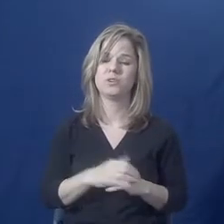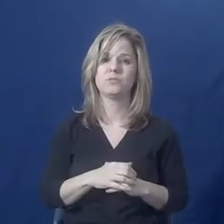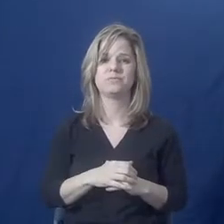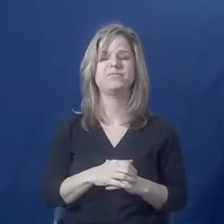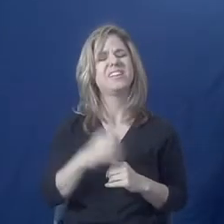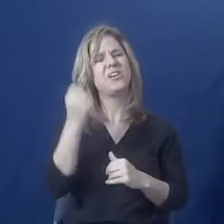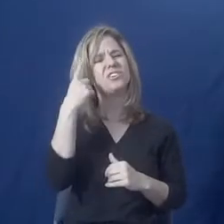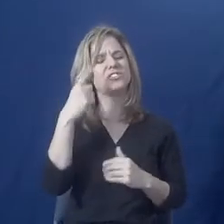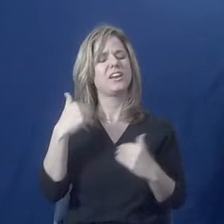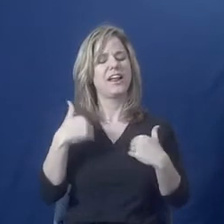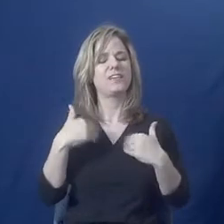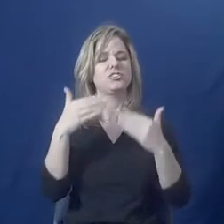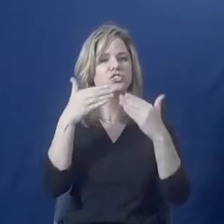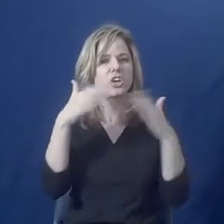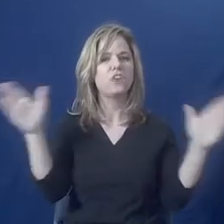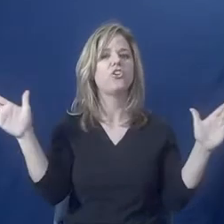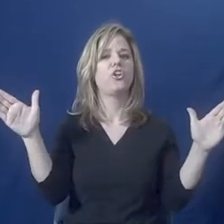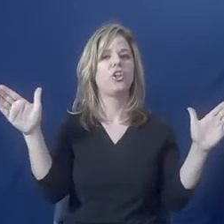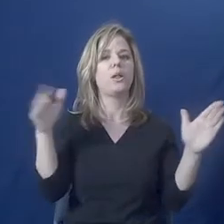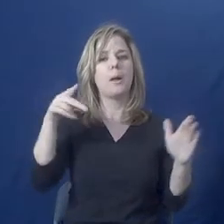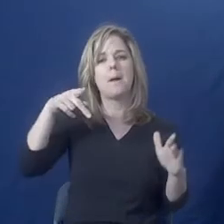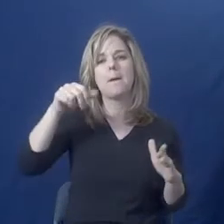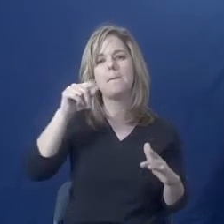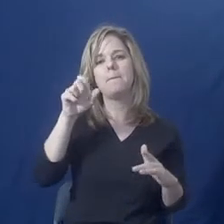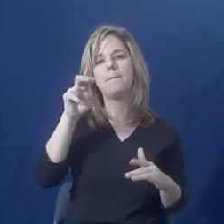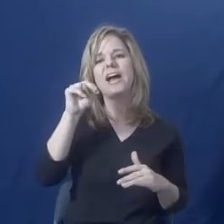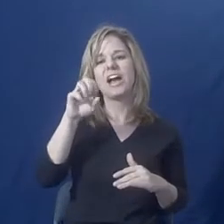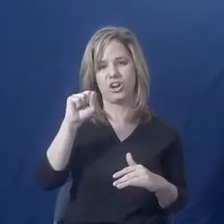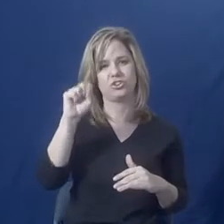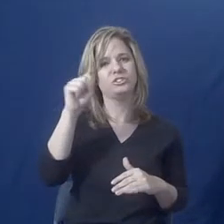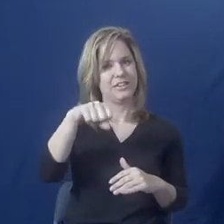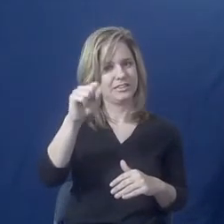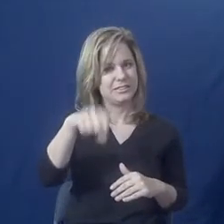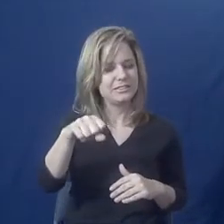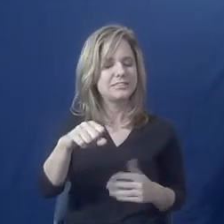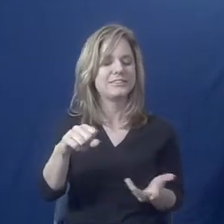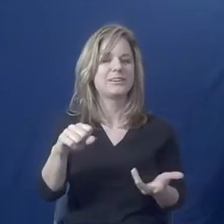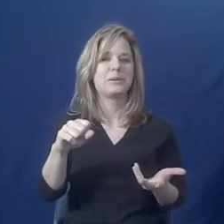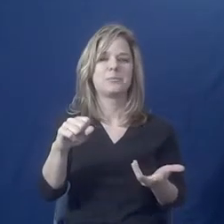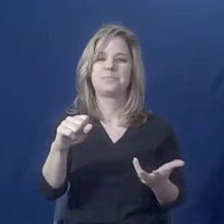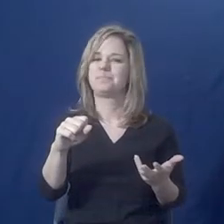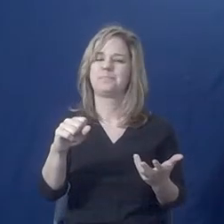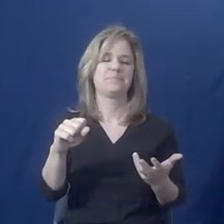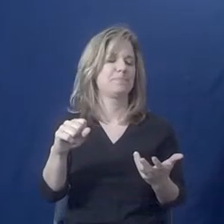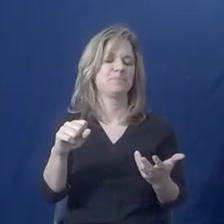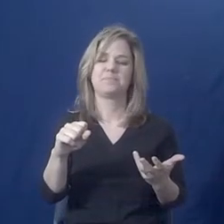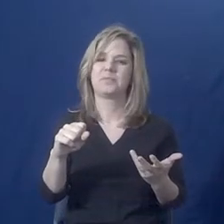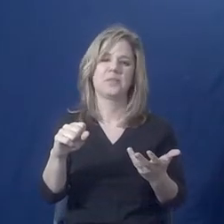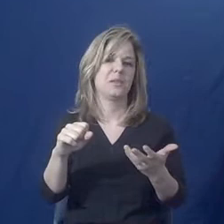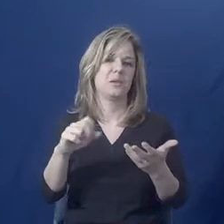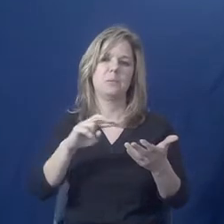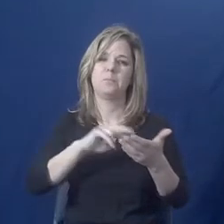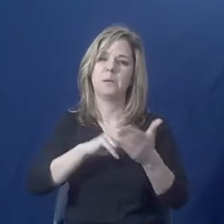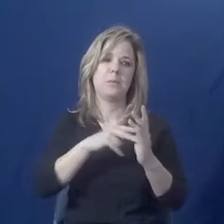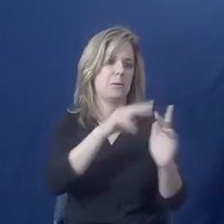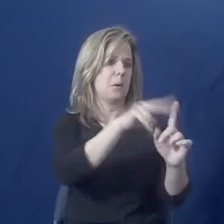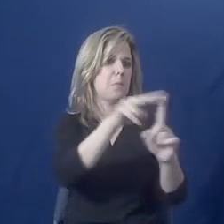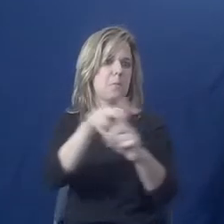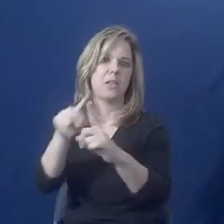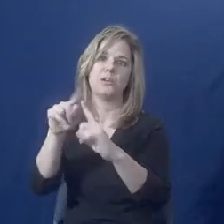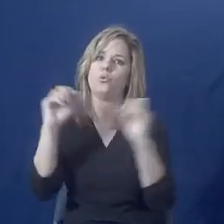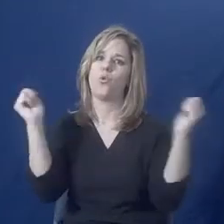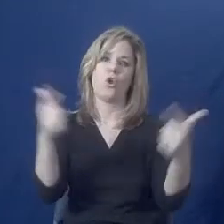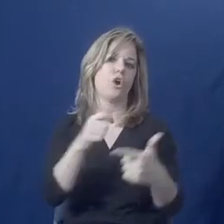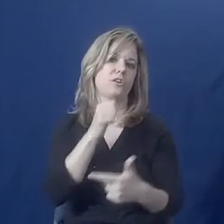overarching patterns of things, but they're not necessarily true for every single